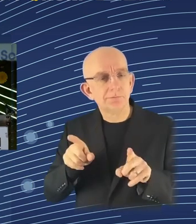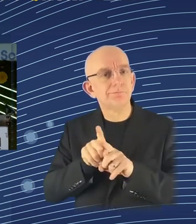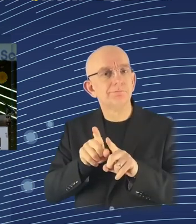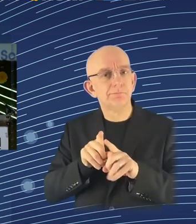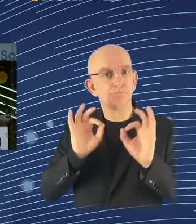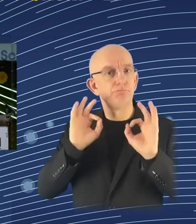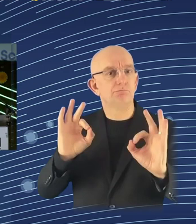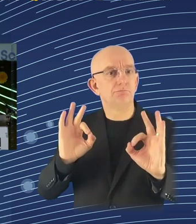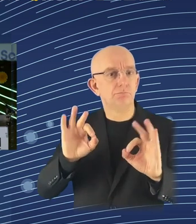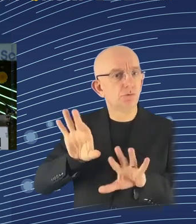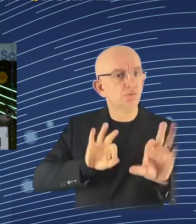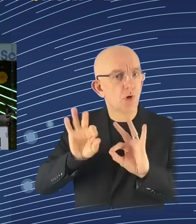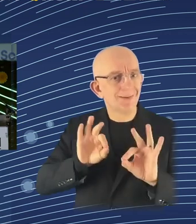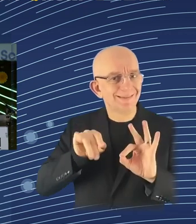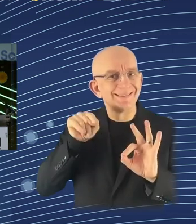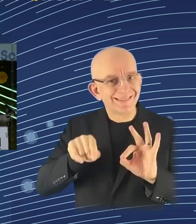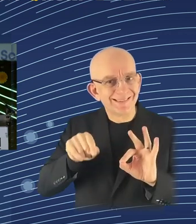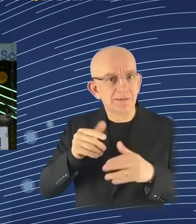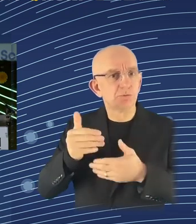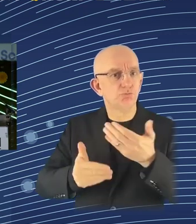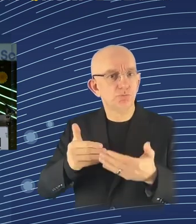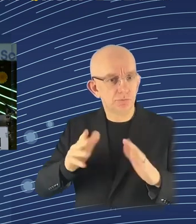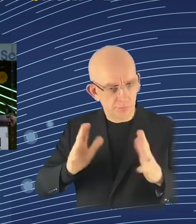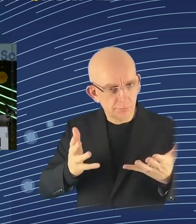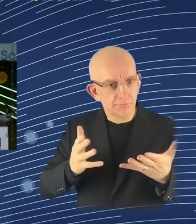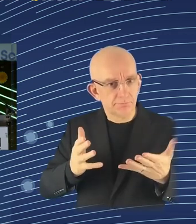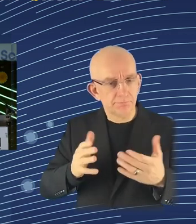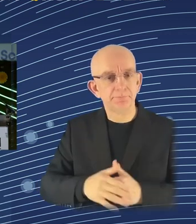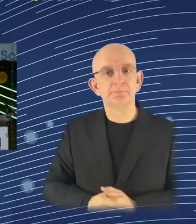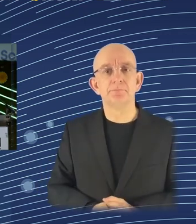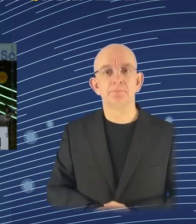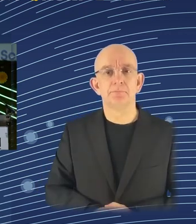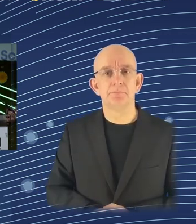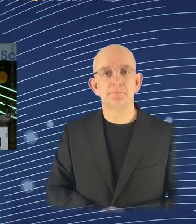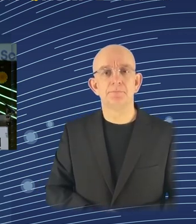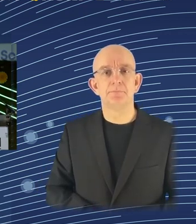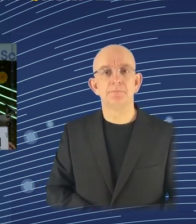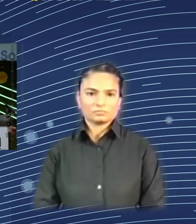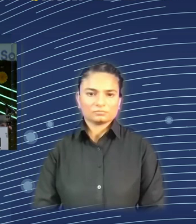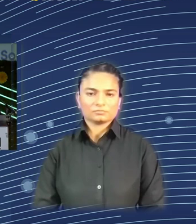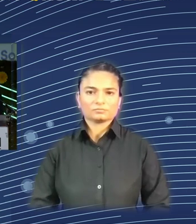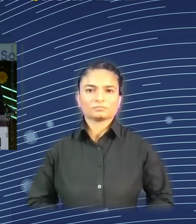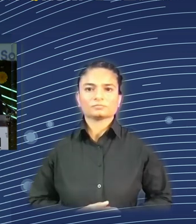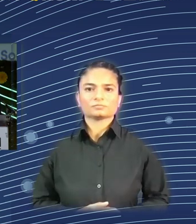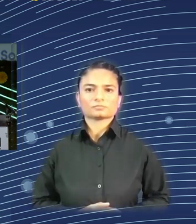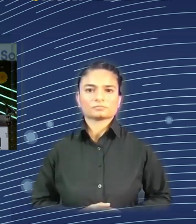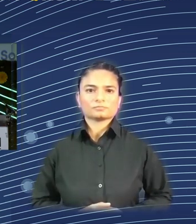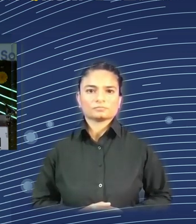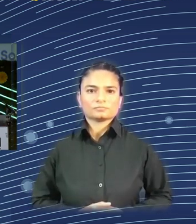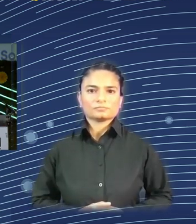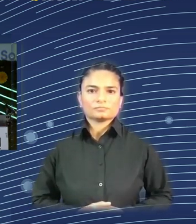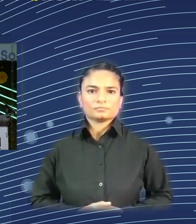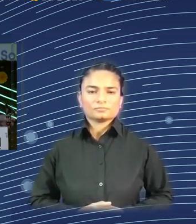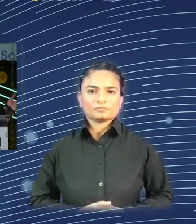a very poor record with the sustainable development goals. AI can do wonders to sustainable development